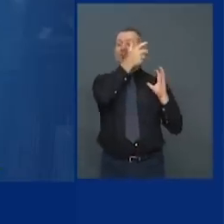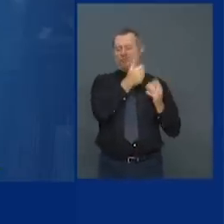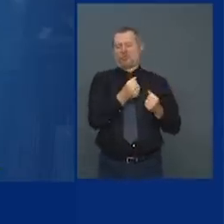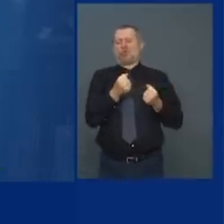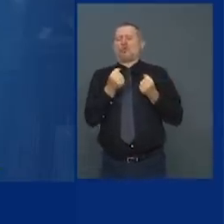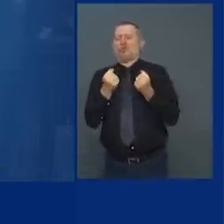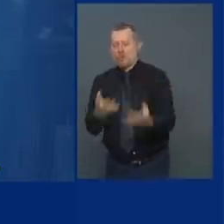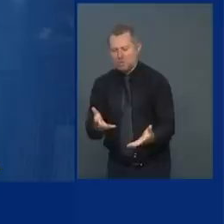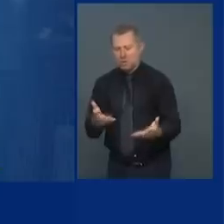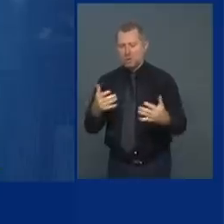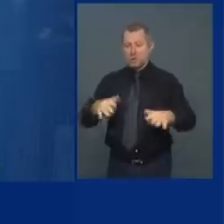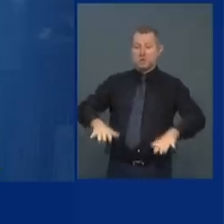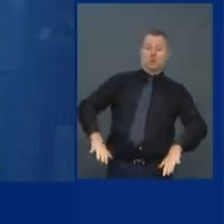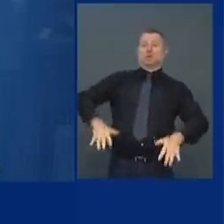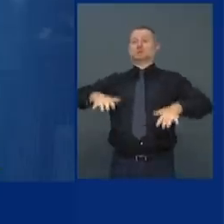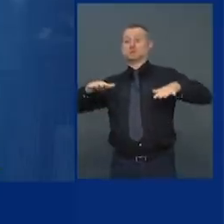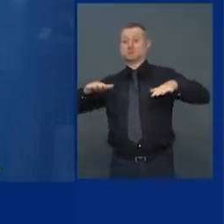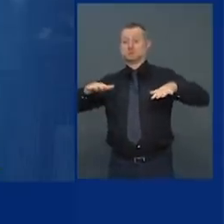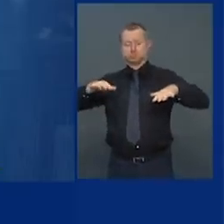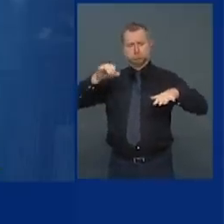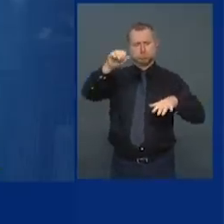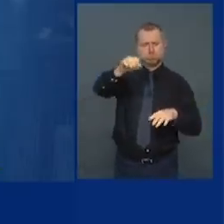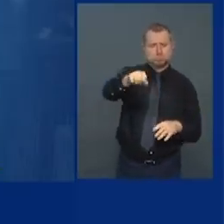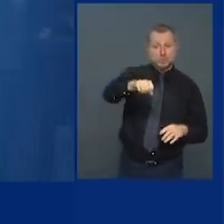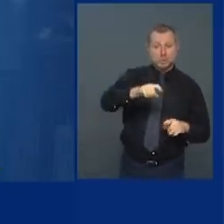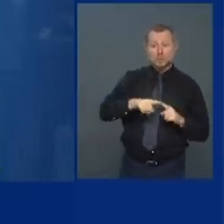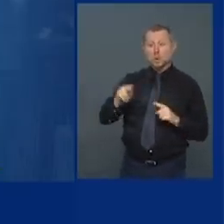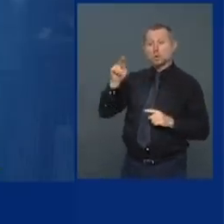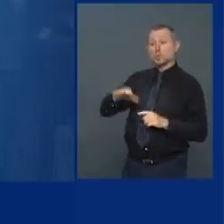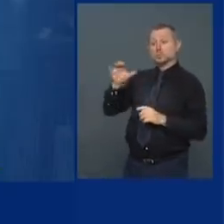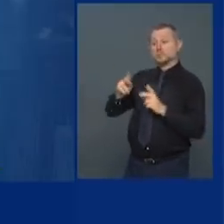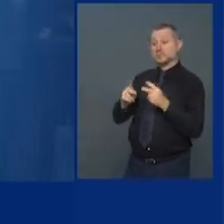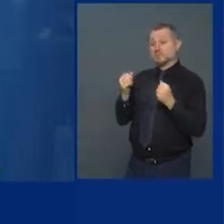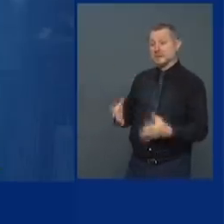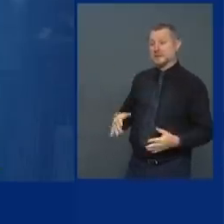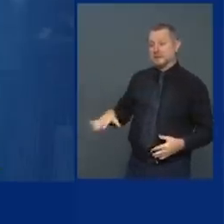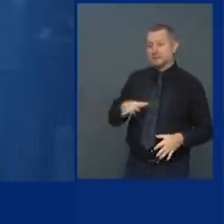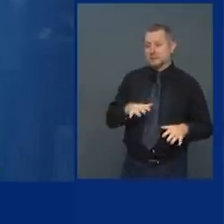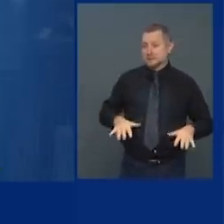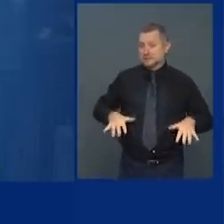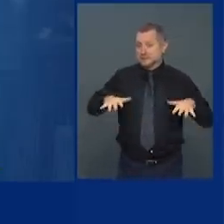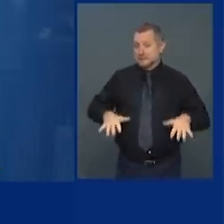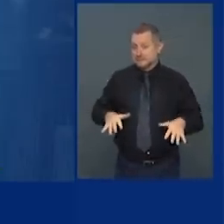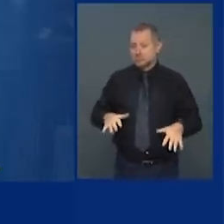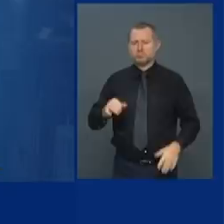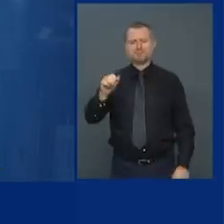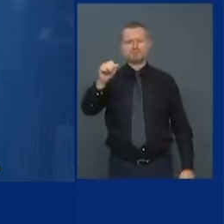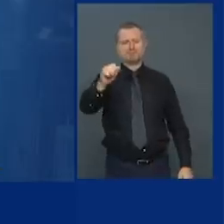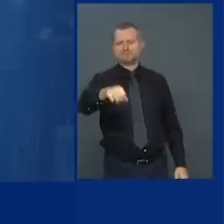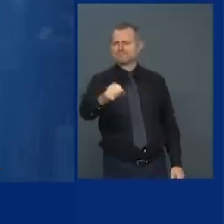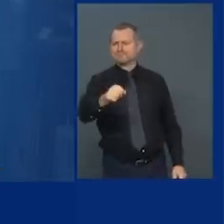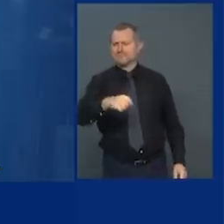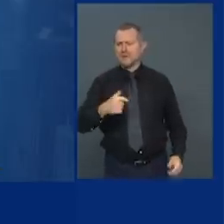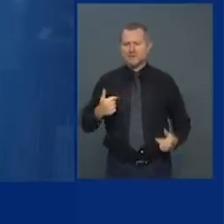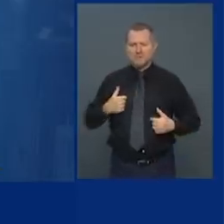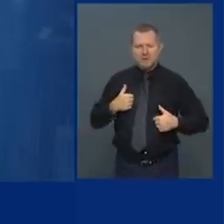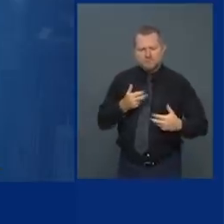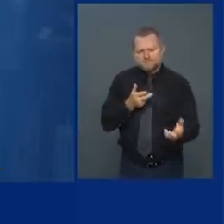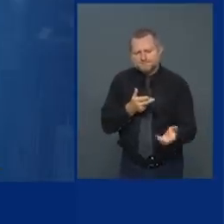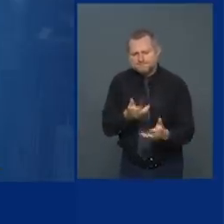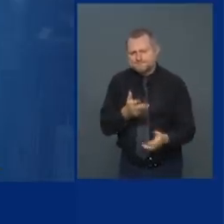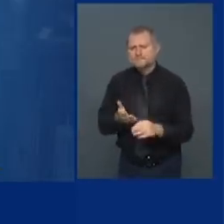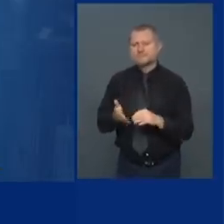are anxious. Yes. I talk to them all day long. I'm a Queens boy.